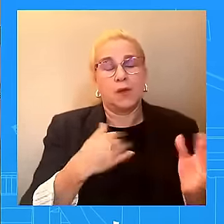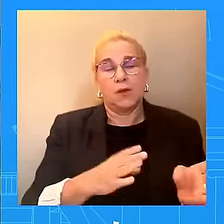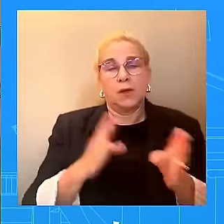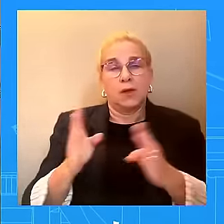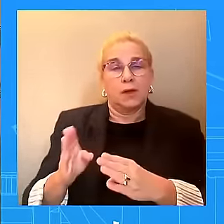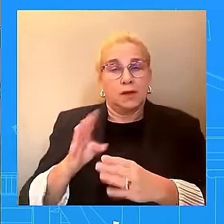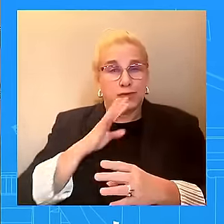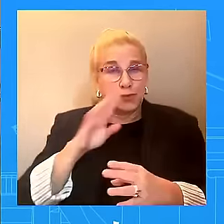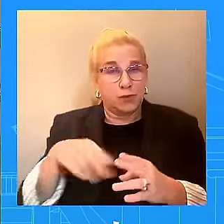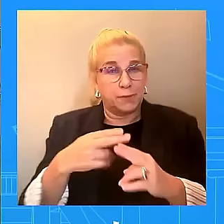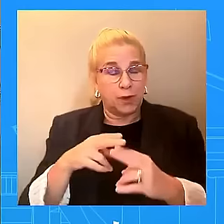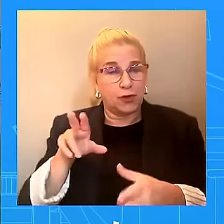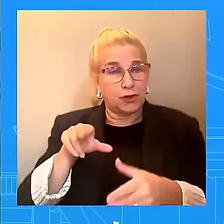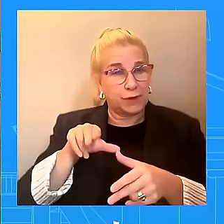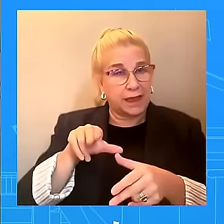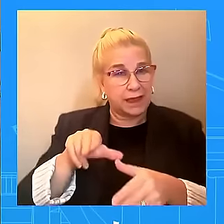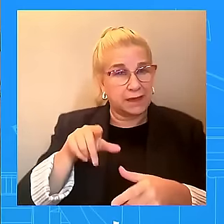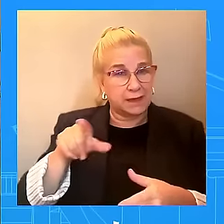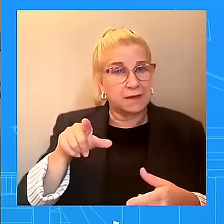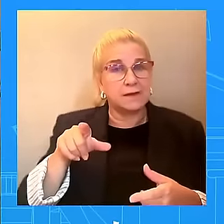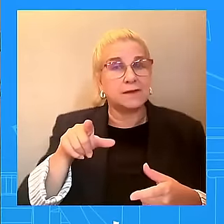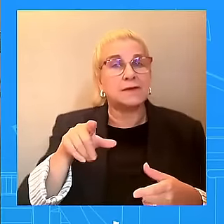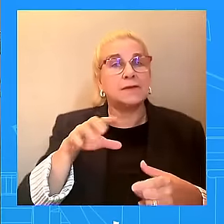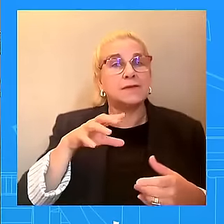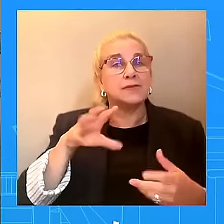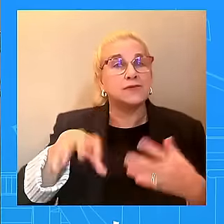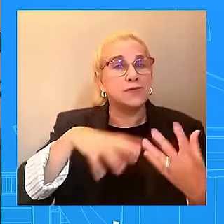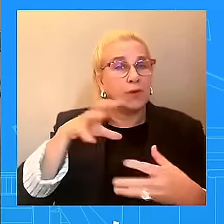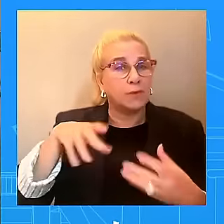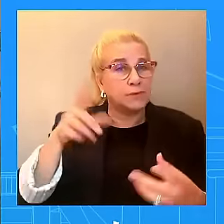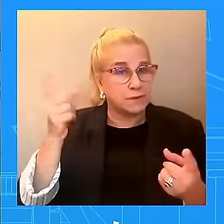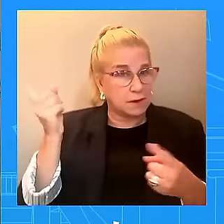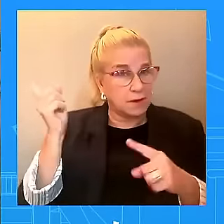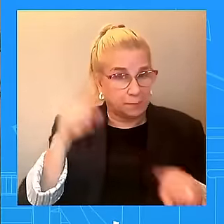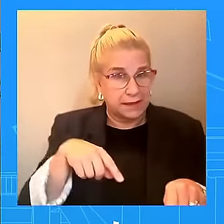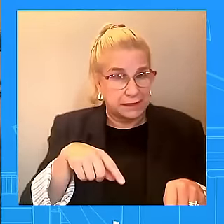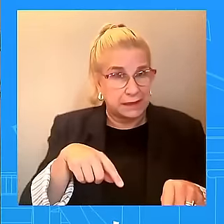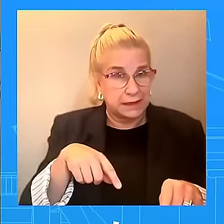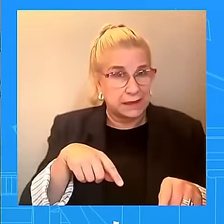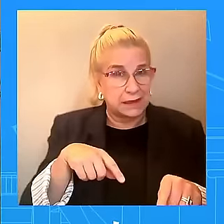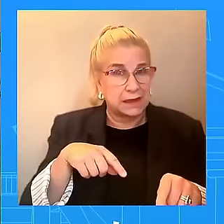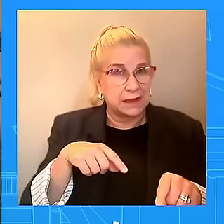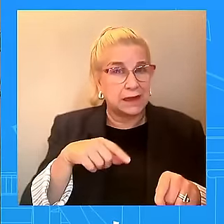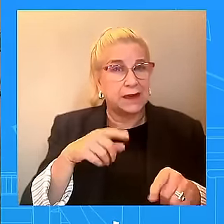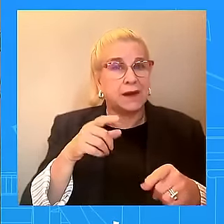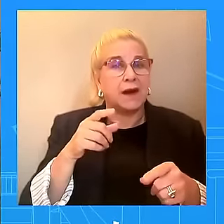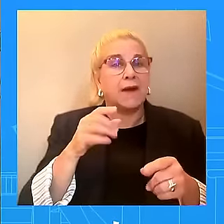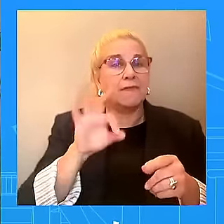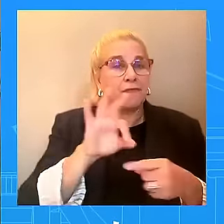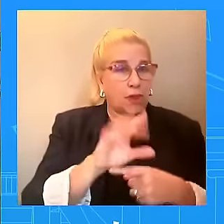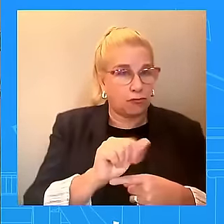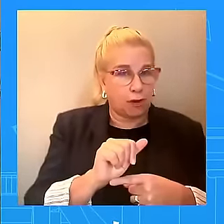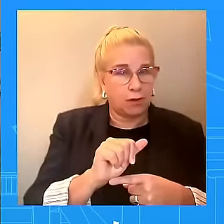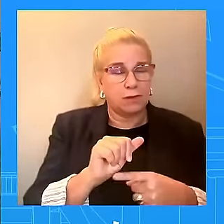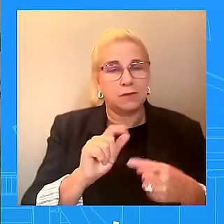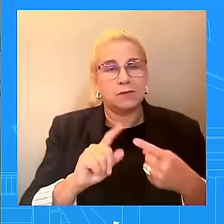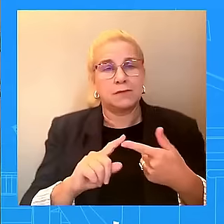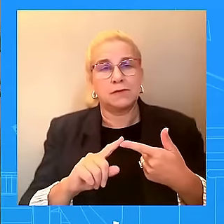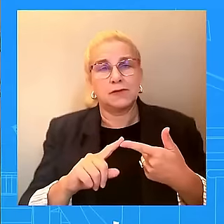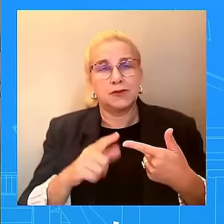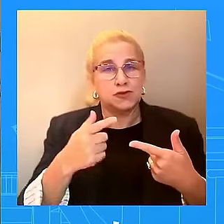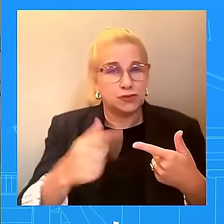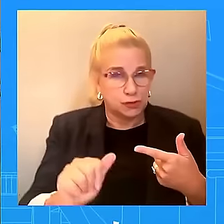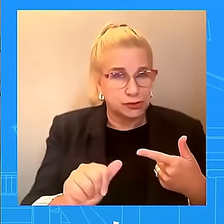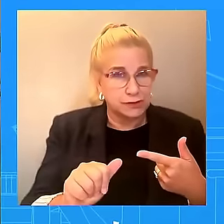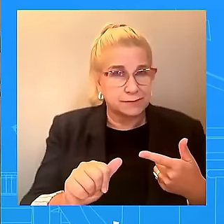deadlines today. Some of the states that are in the path of the storm have them upcoming. Is the administration going to ask the